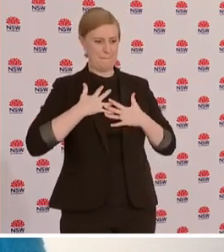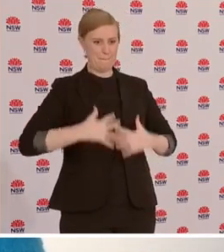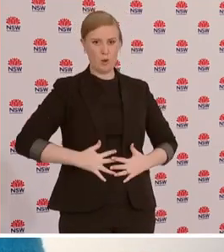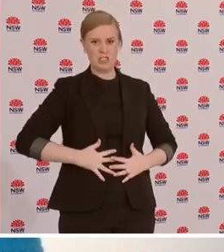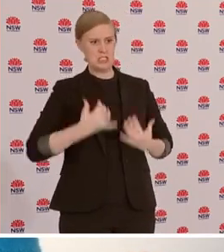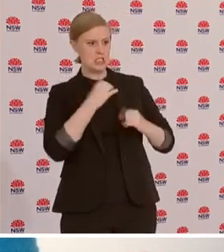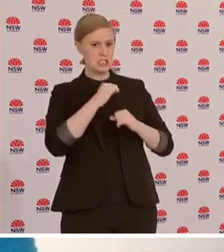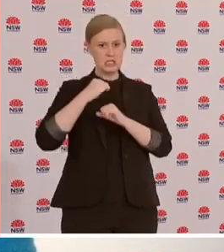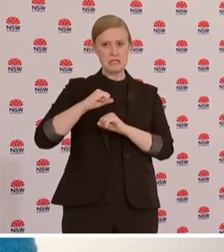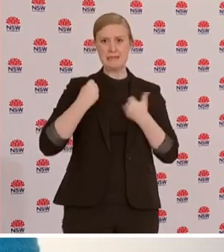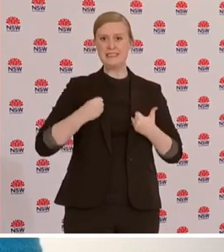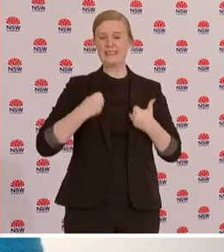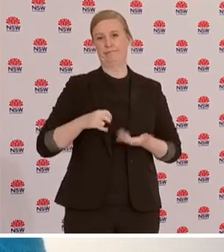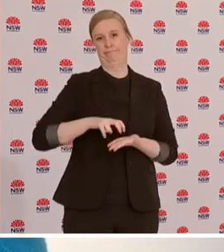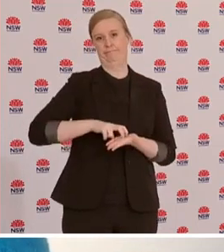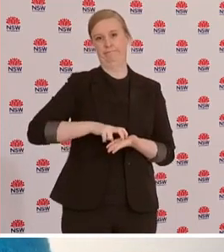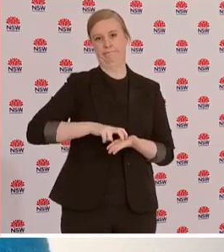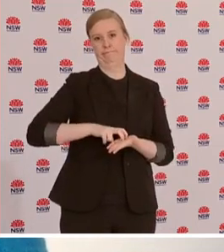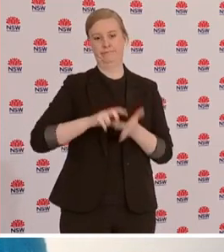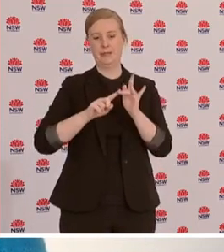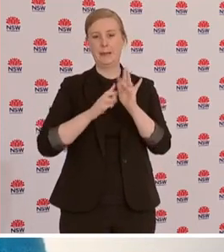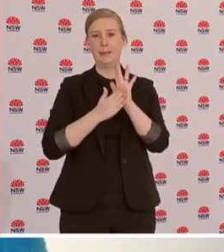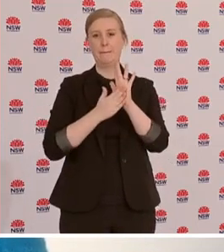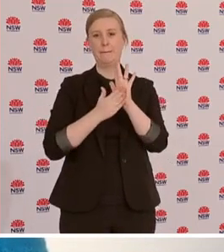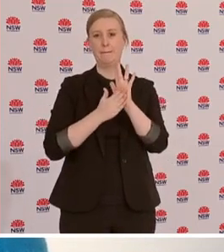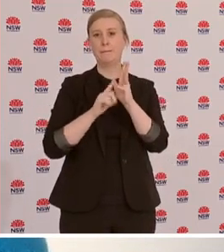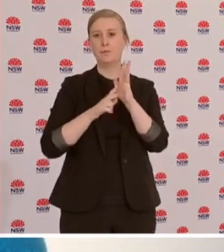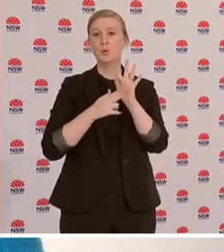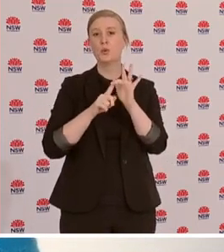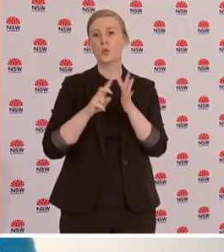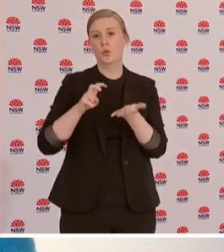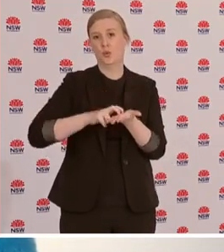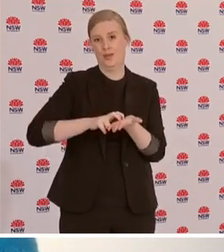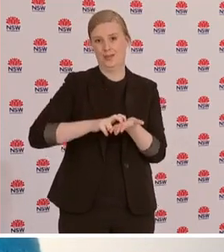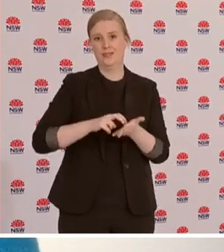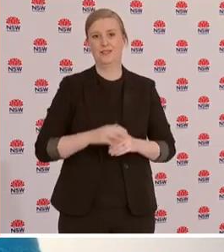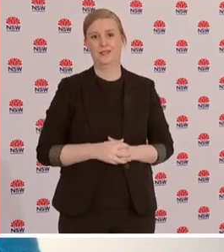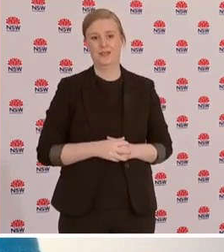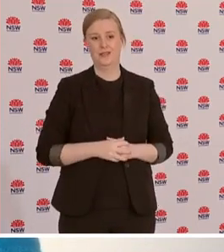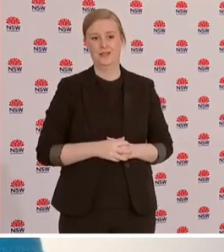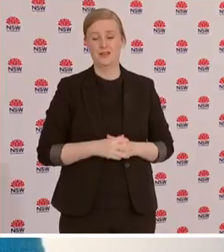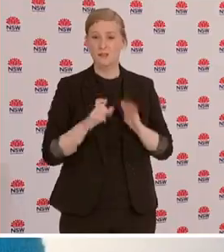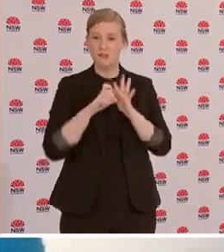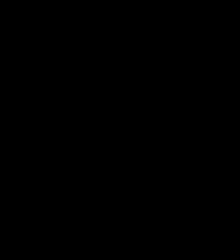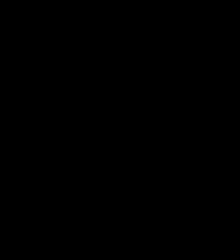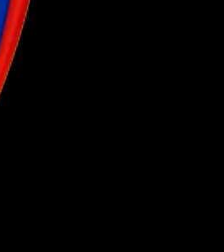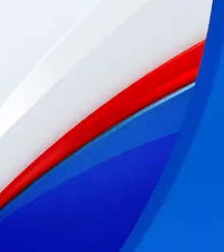disease is indiscriminate and if you haven't had the vaccine you can succumb even if you don't have any other underlying health conditions